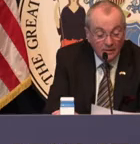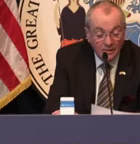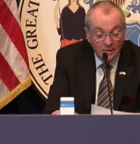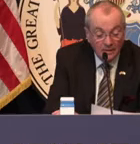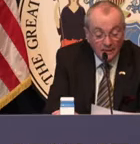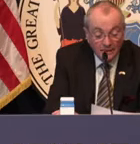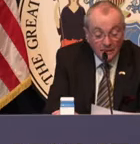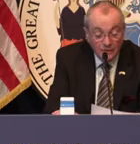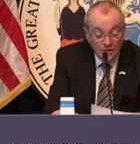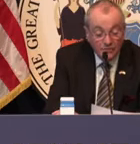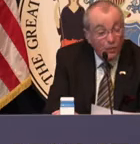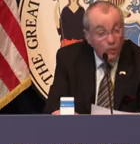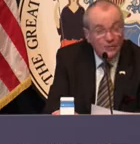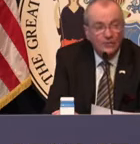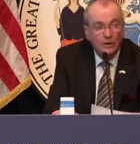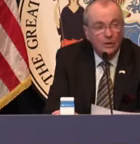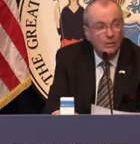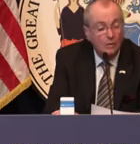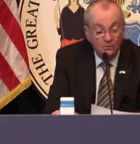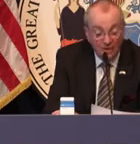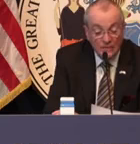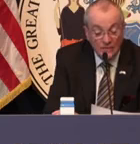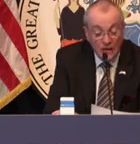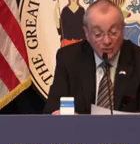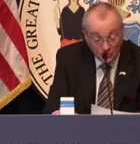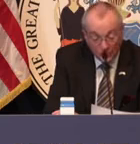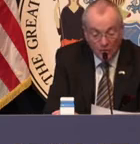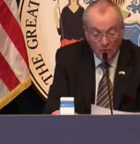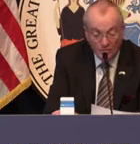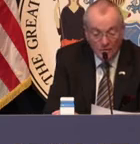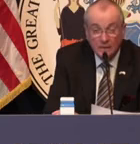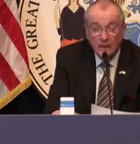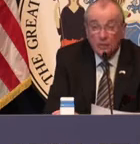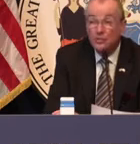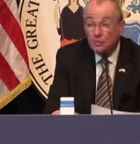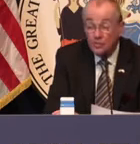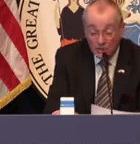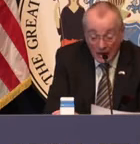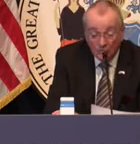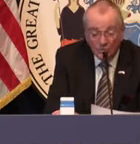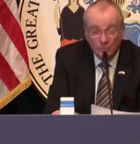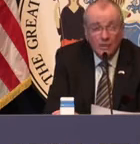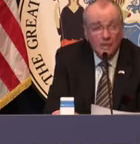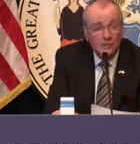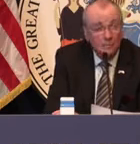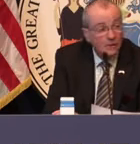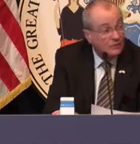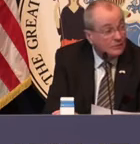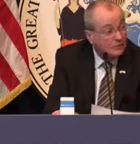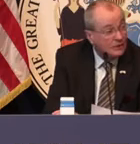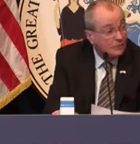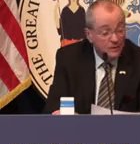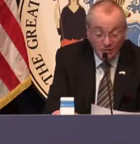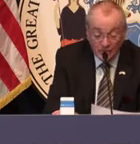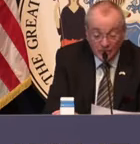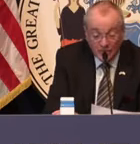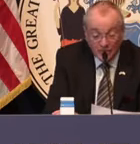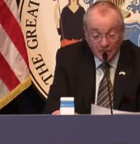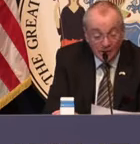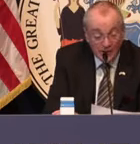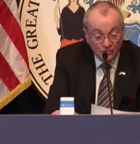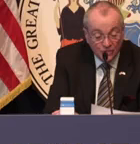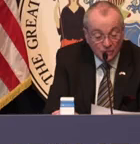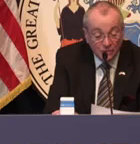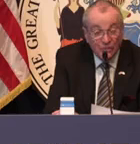when that number just four weeks ago was 7,400, with 2,000 blessed residents